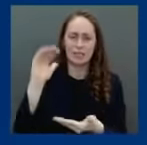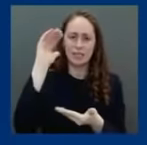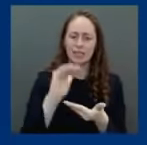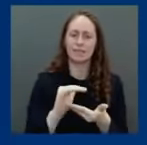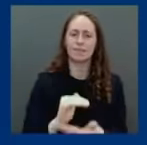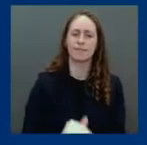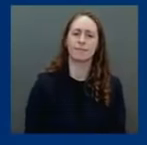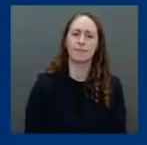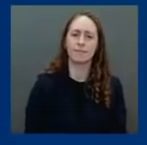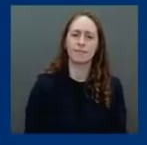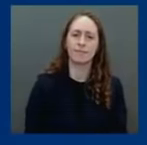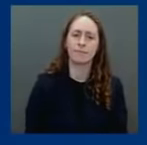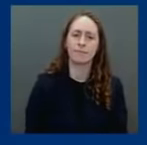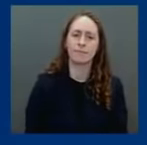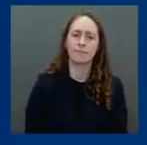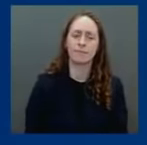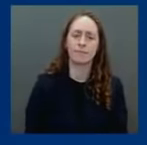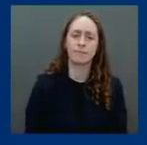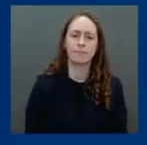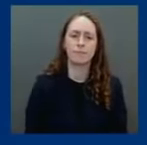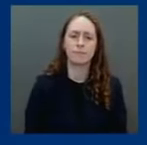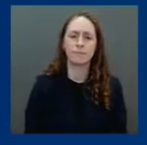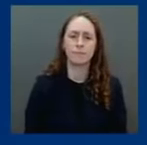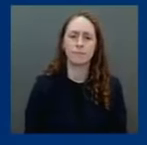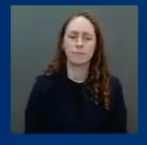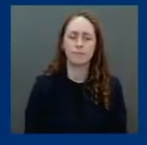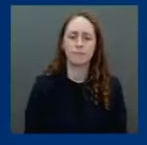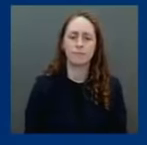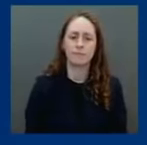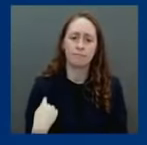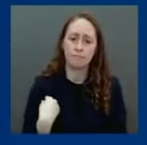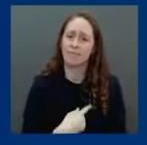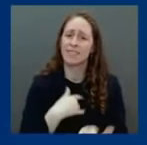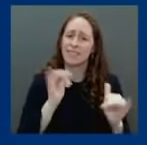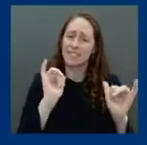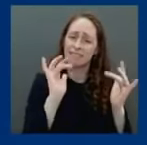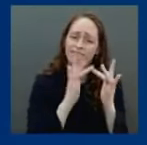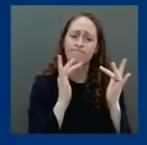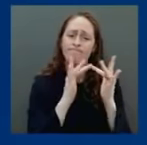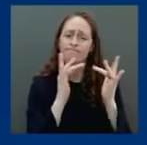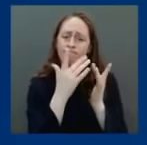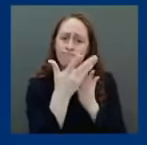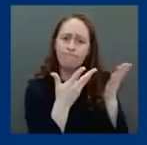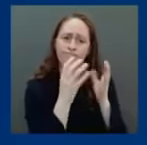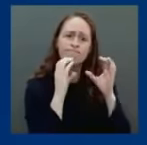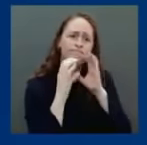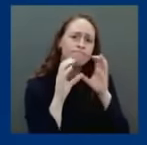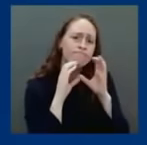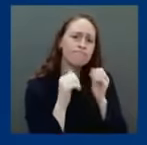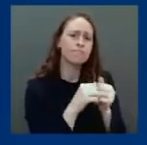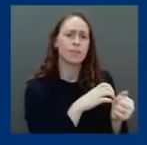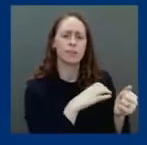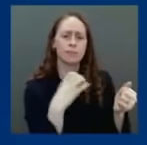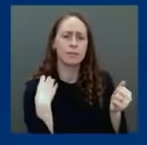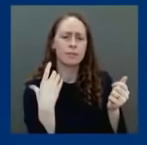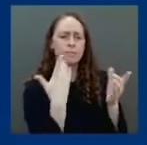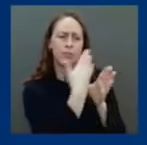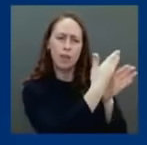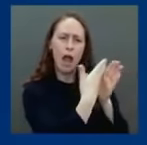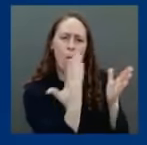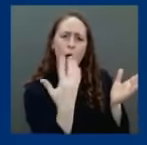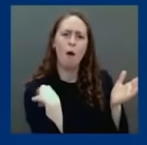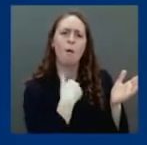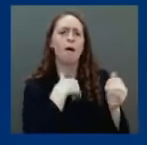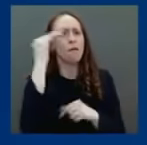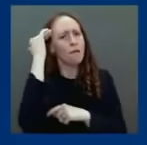lessons learned from this pandemic. So I think that right now our focus is on Omicron. We appreciate the